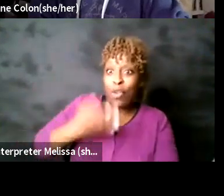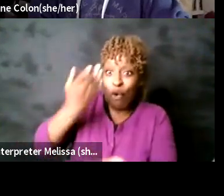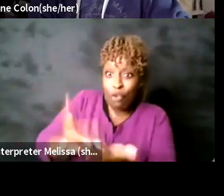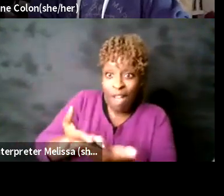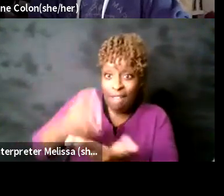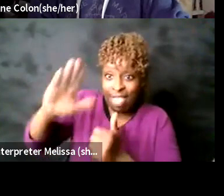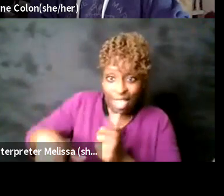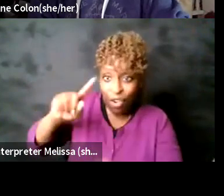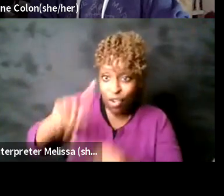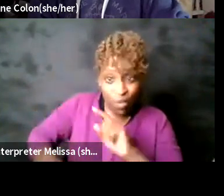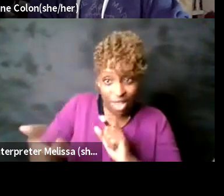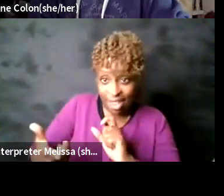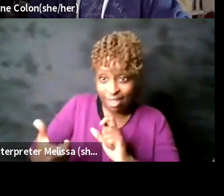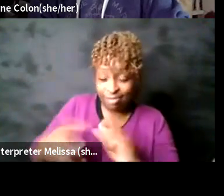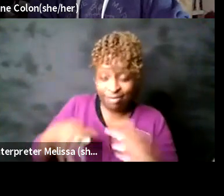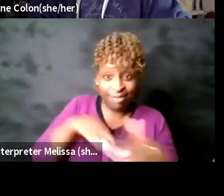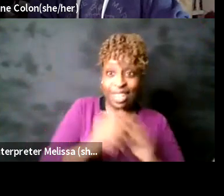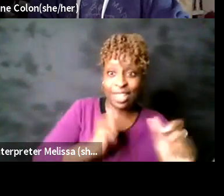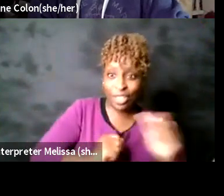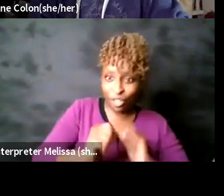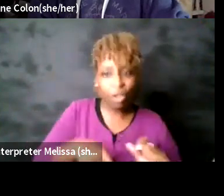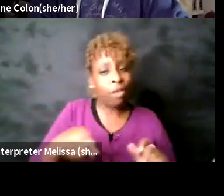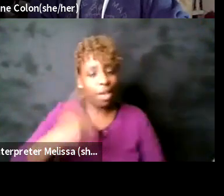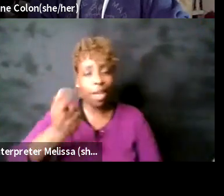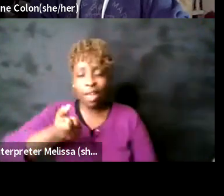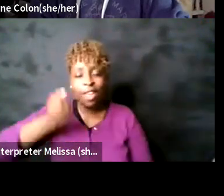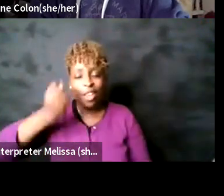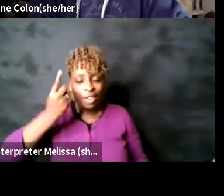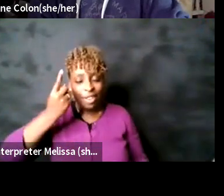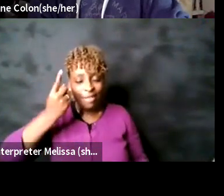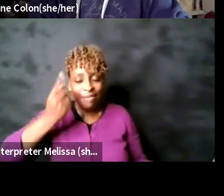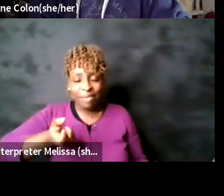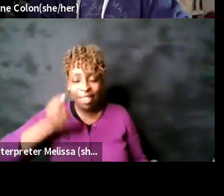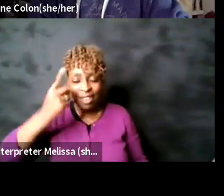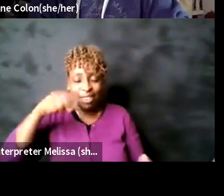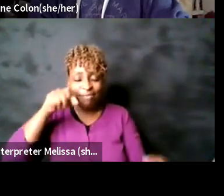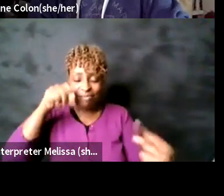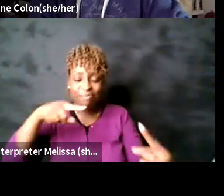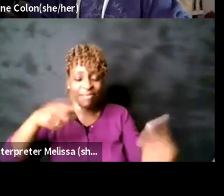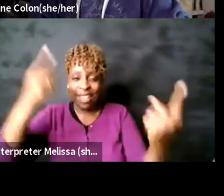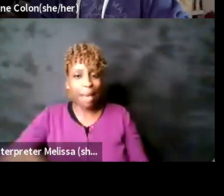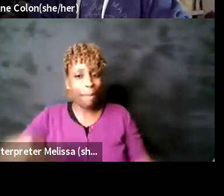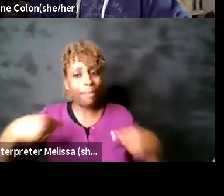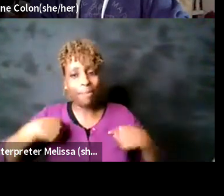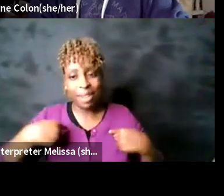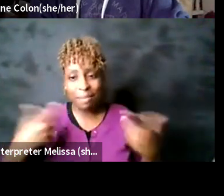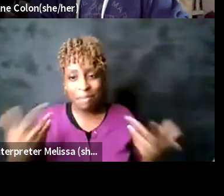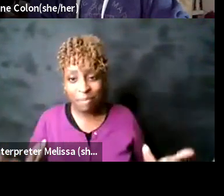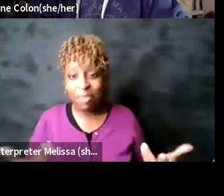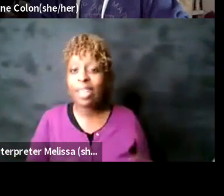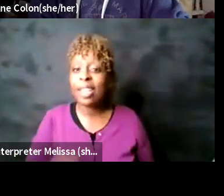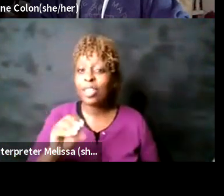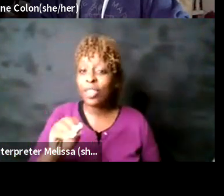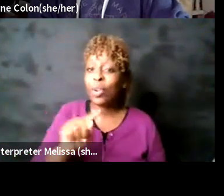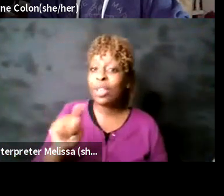now let's walk to the box office let's do it um i have totally done that um but yeah so zspace is actually